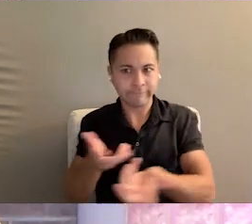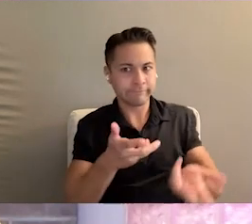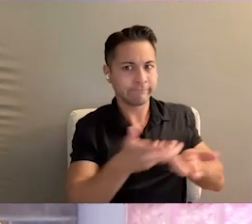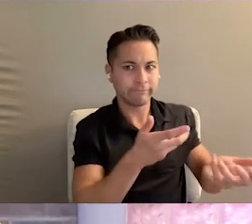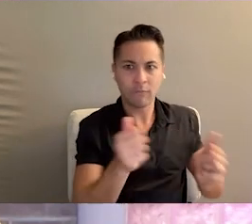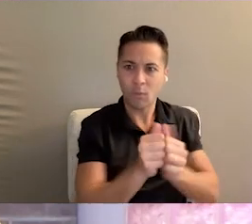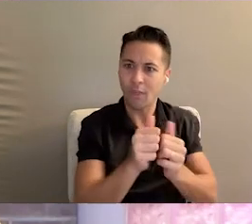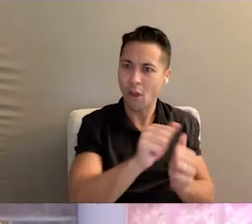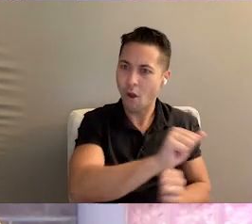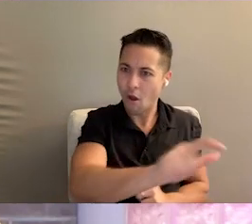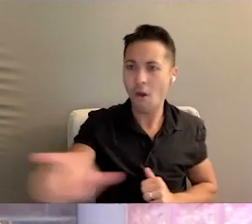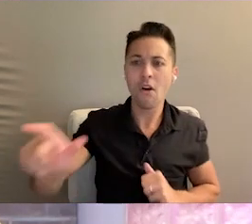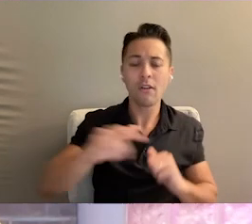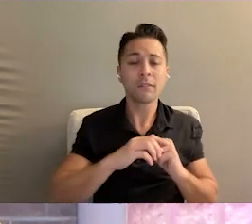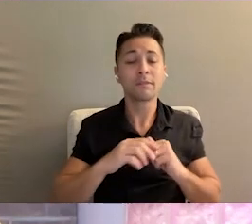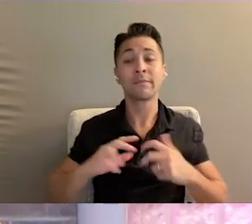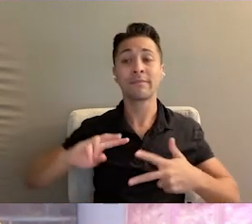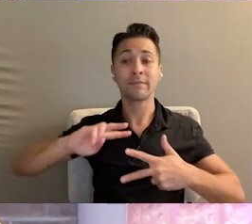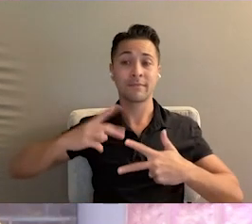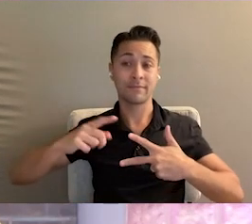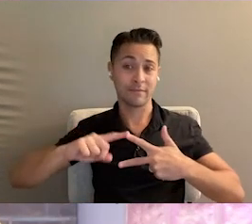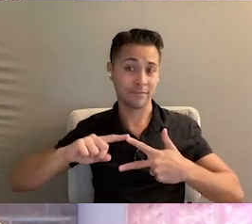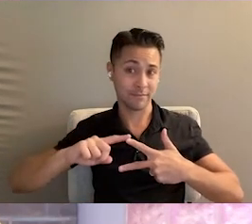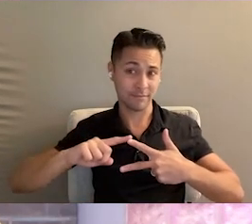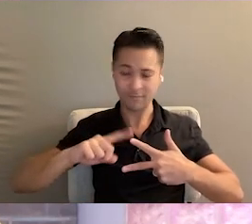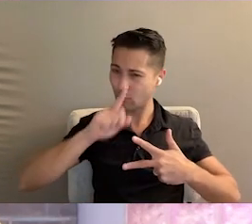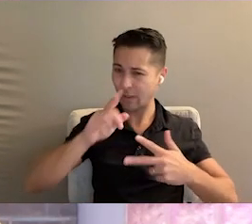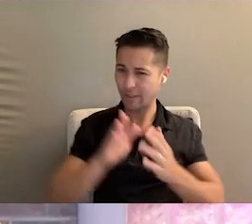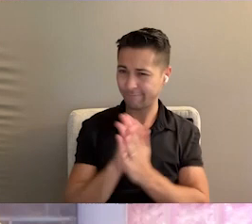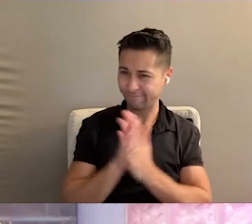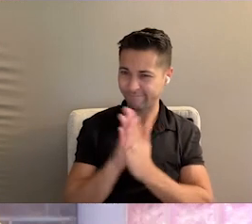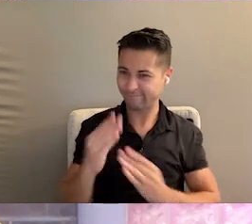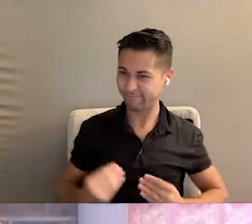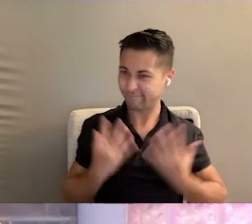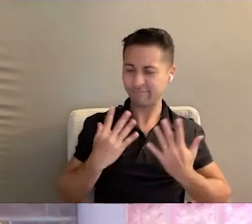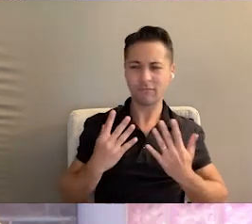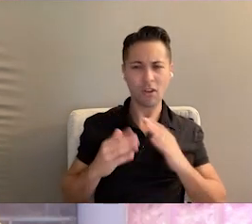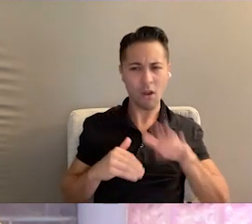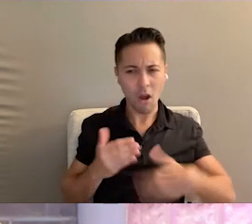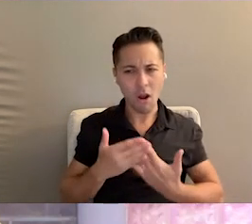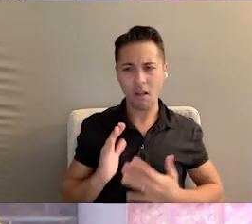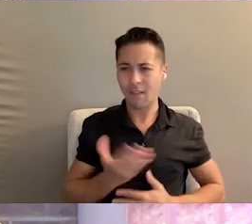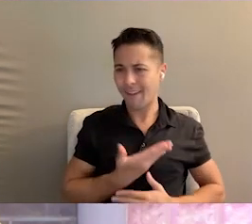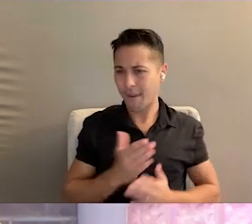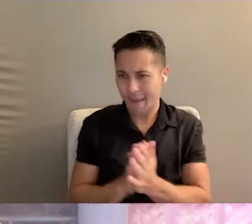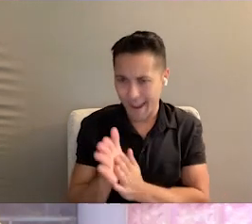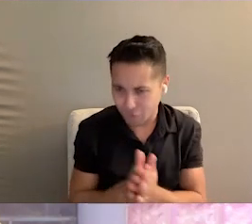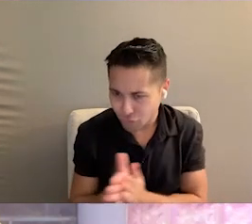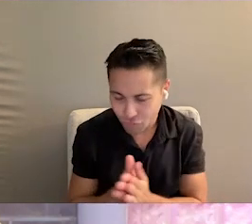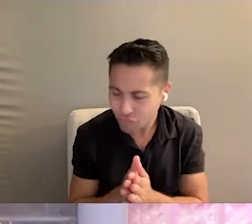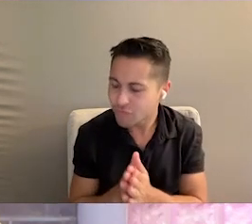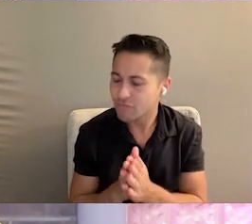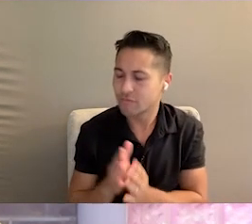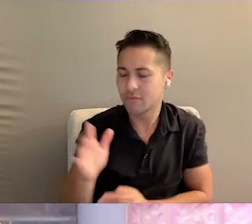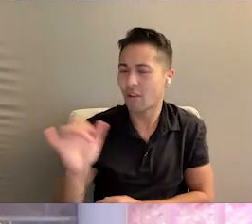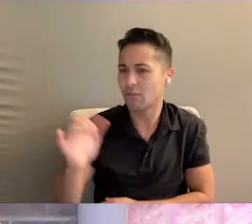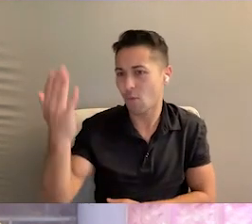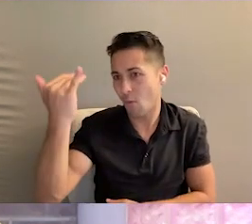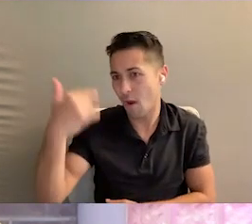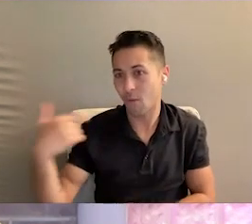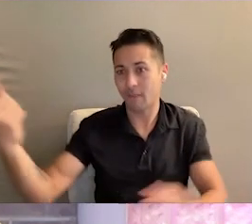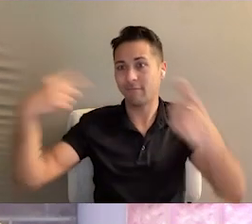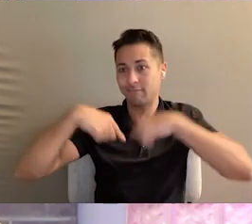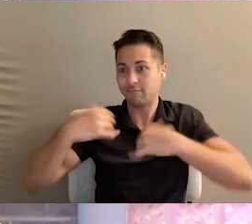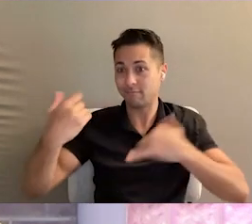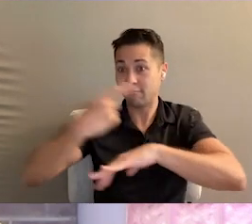The second key area is the drive for all of our passions, and the centerpiece of why we are here today.